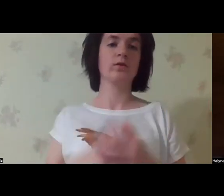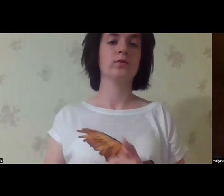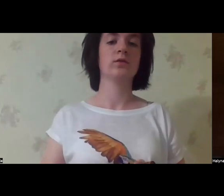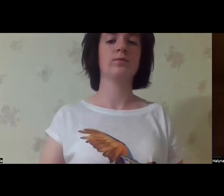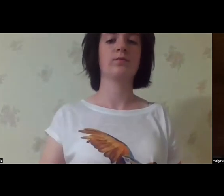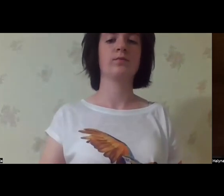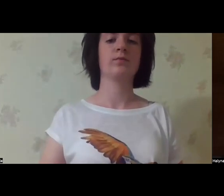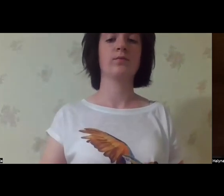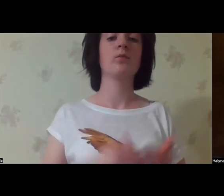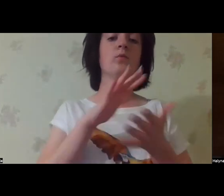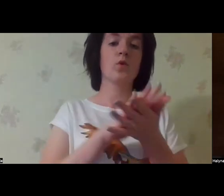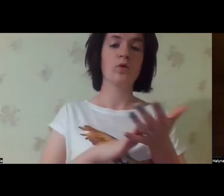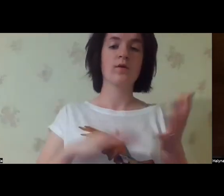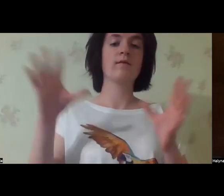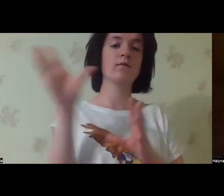is happening.